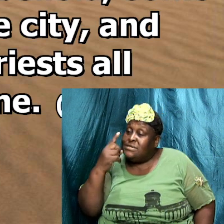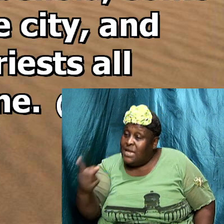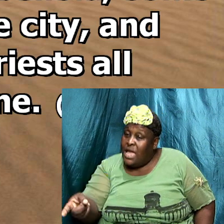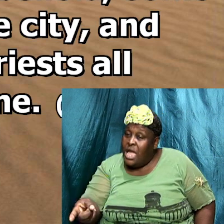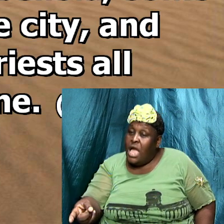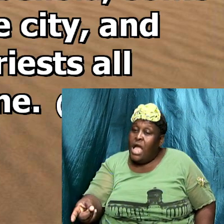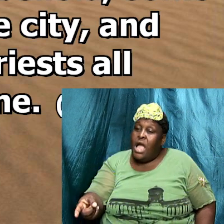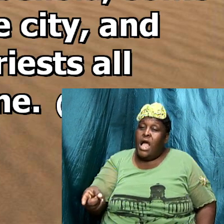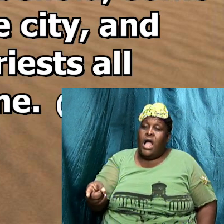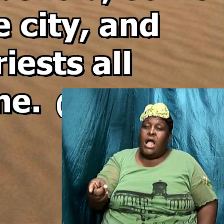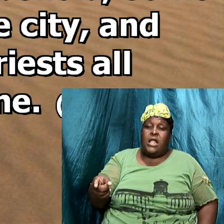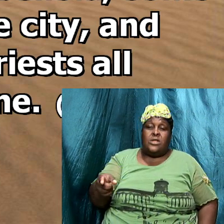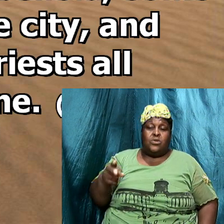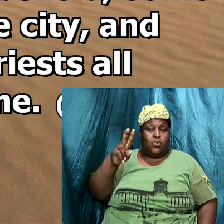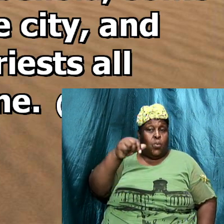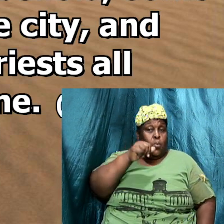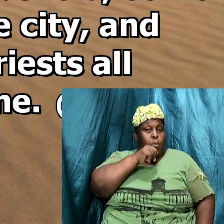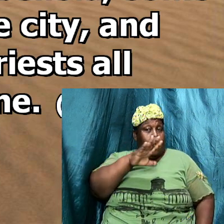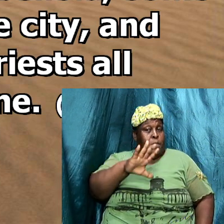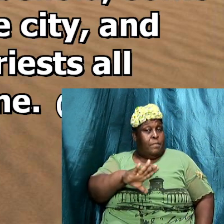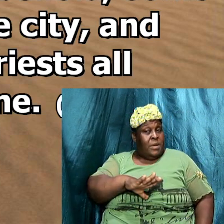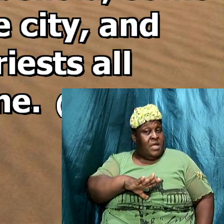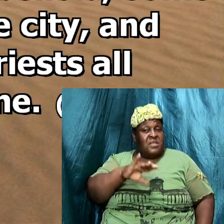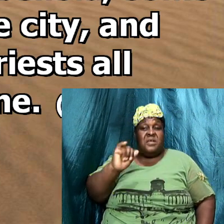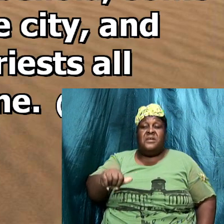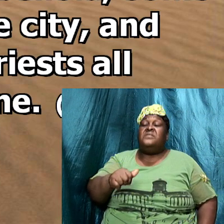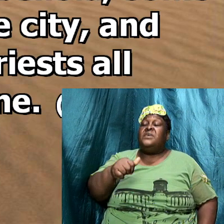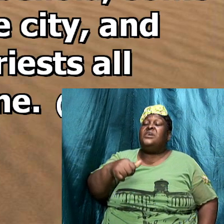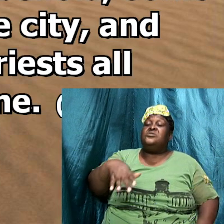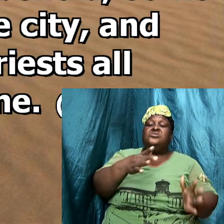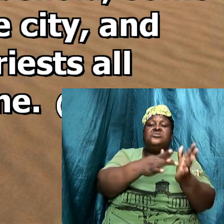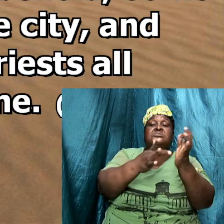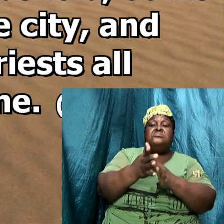both Mary's that the Lord is risen